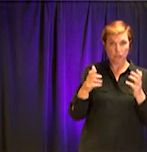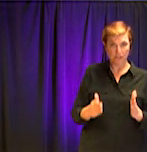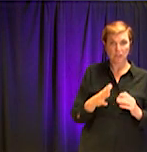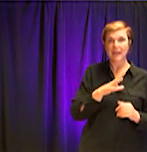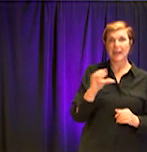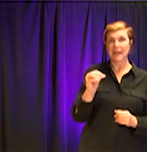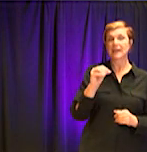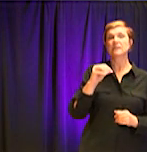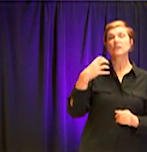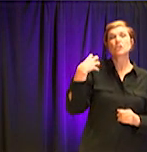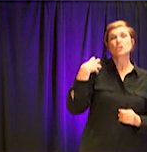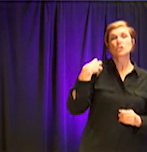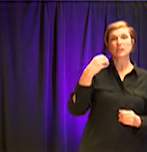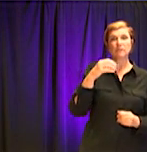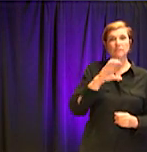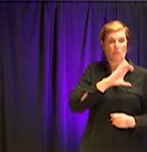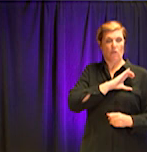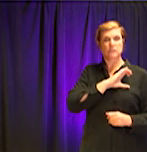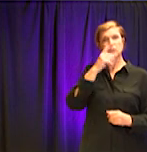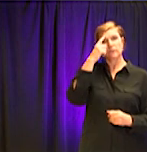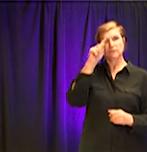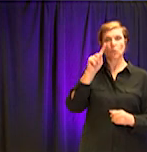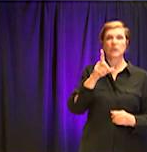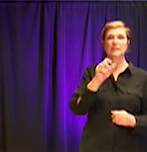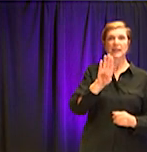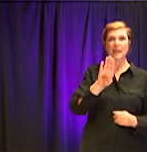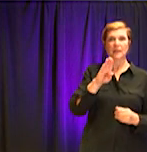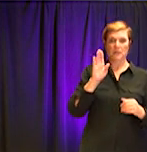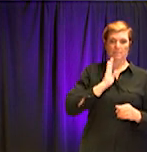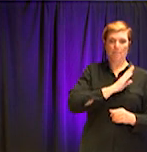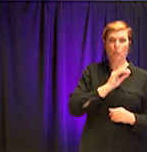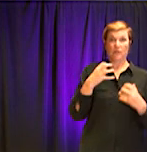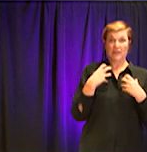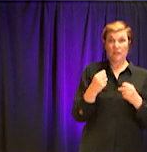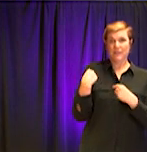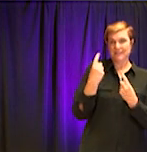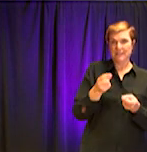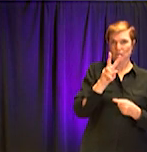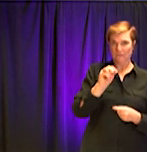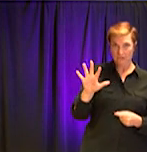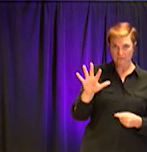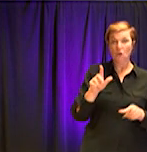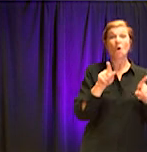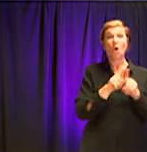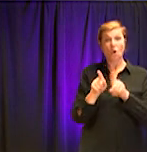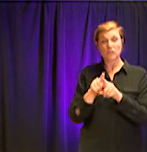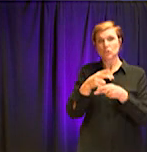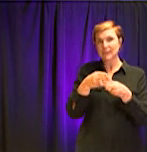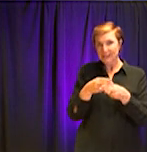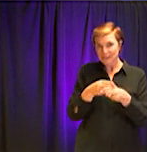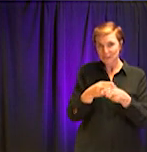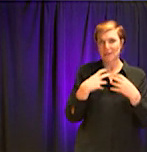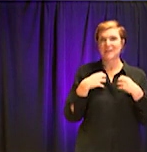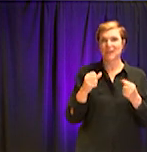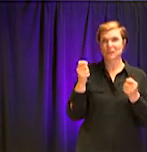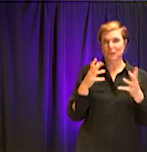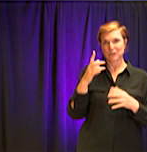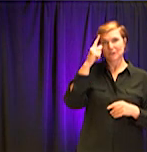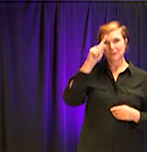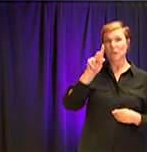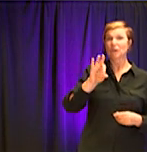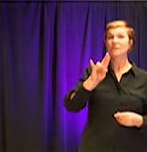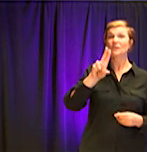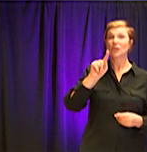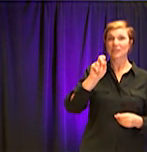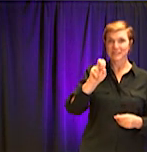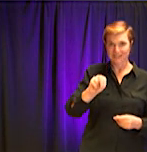of the cab county board of health since February, 2005. She's also serving as the interim district health director of Fulton County board